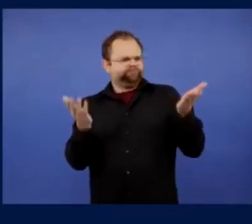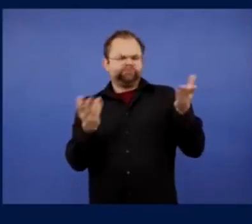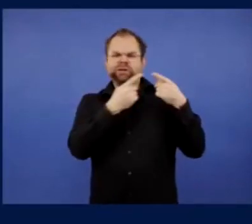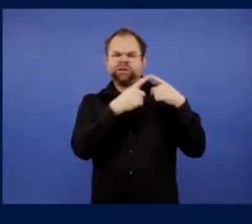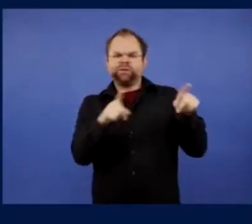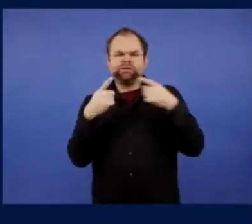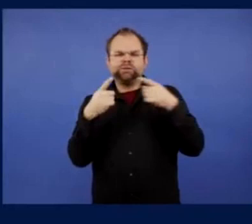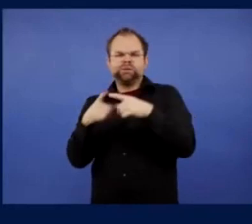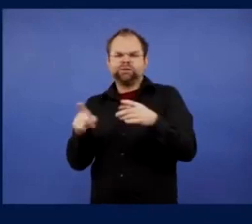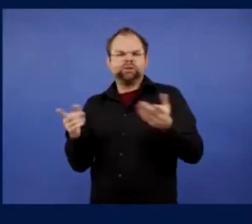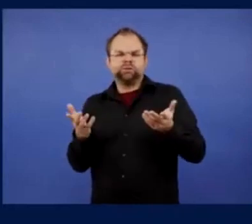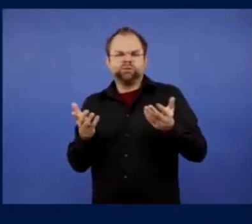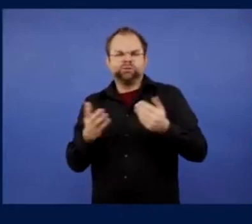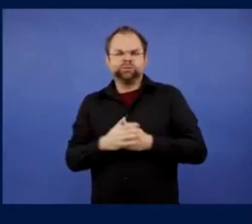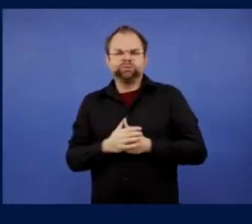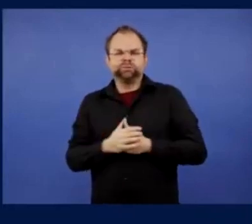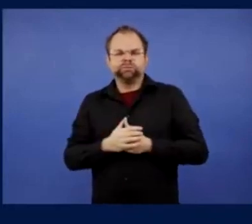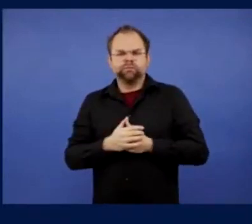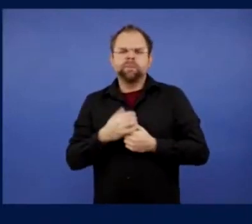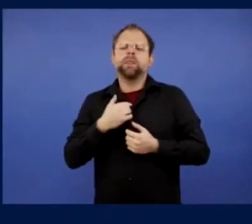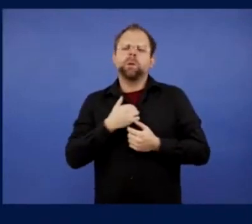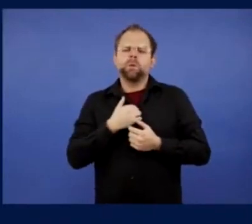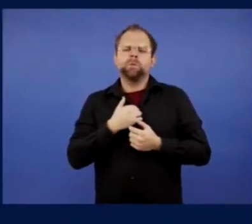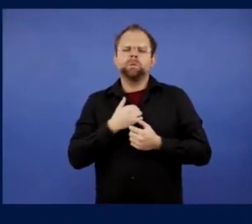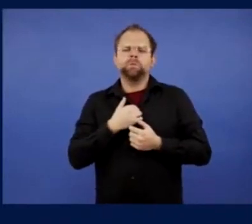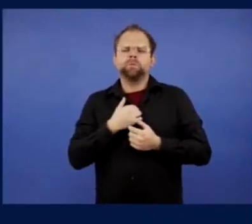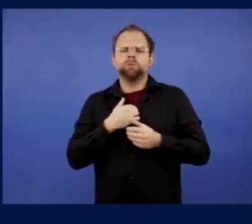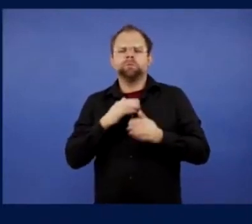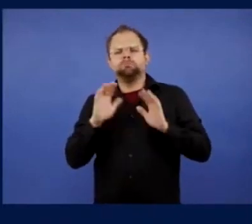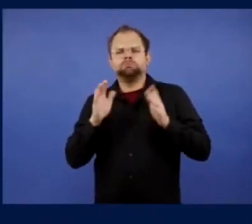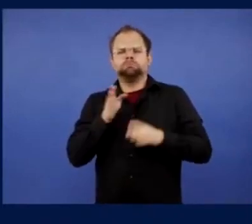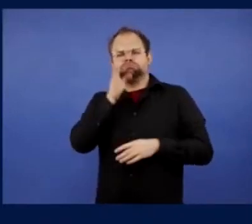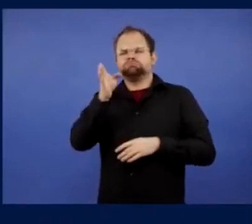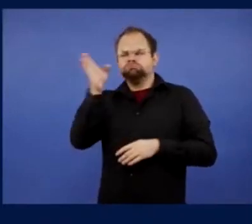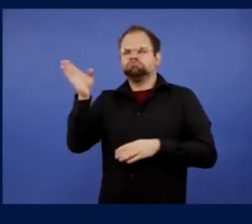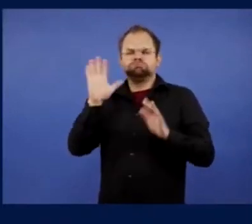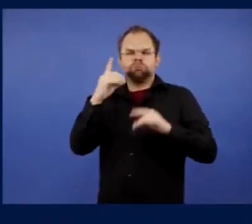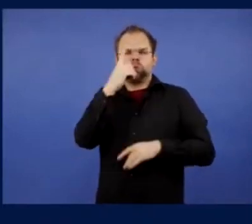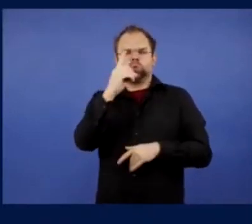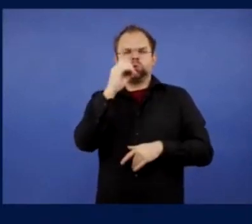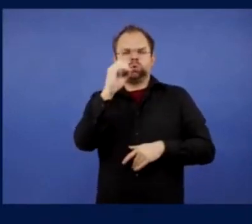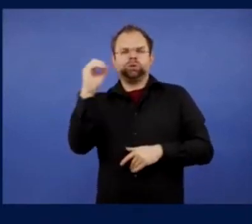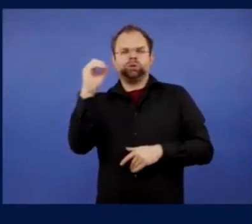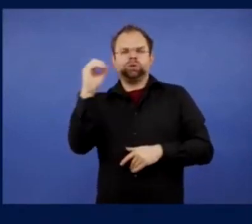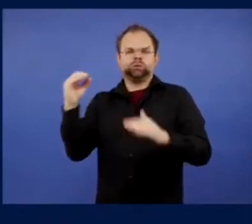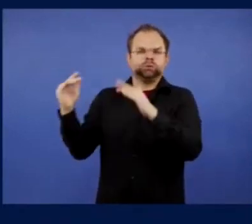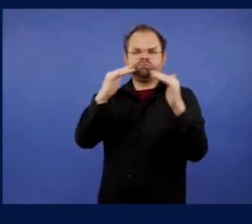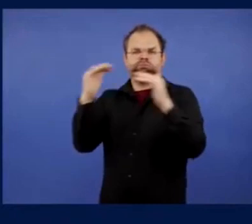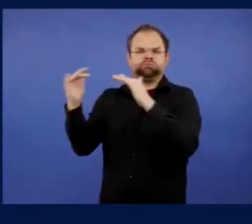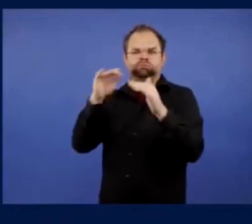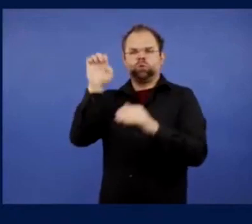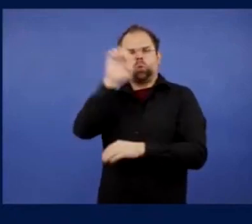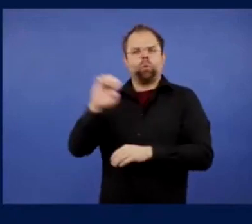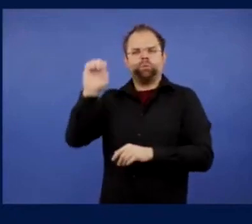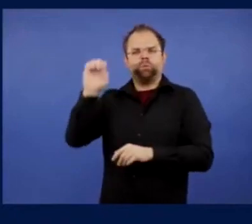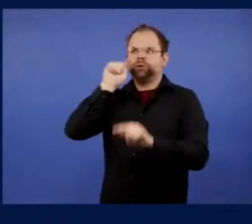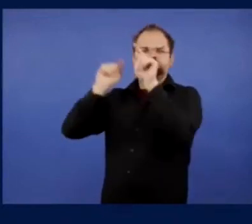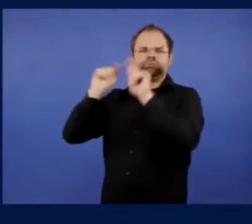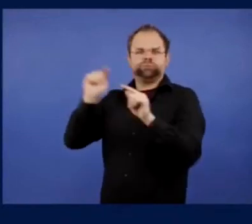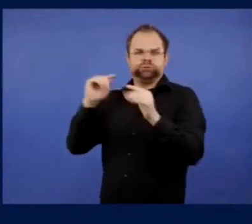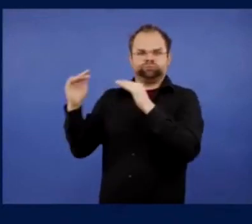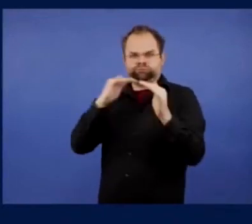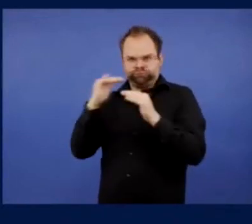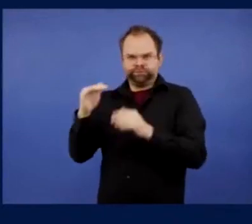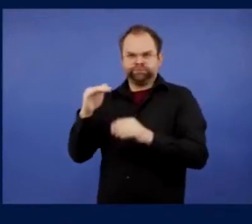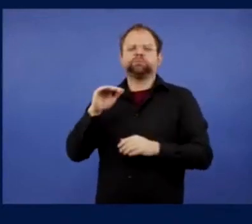Athens, I was able to go up the Acropolis with them. We've got some lovely pictures. Wouldn't be able to do that today. Now, we've